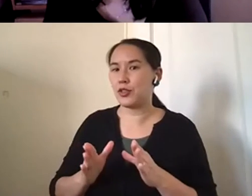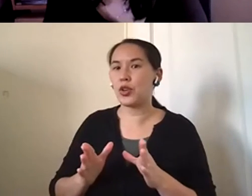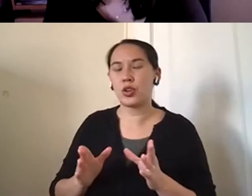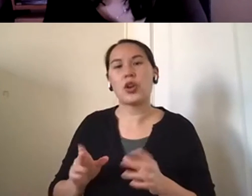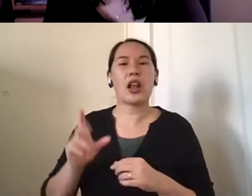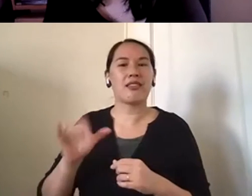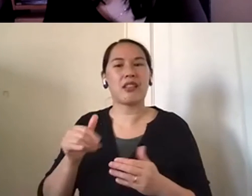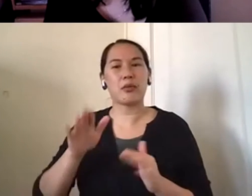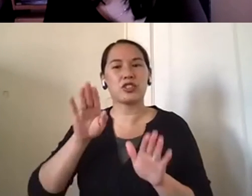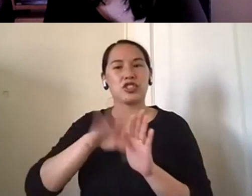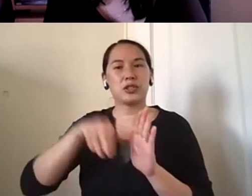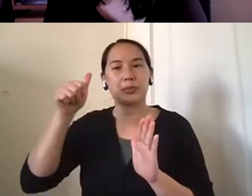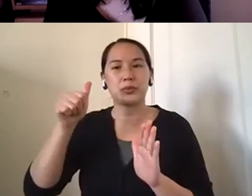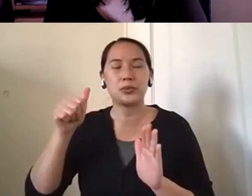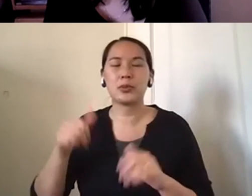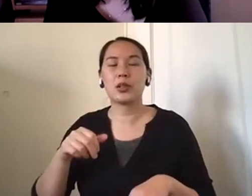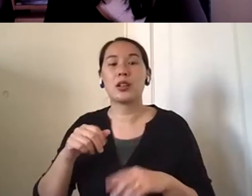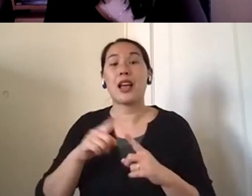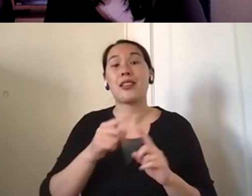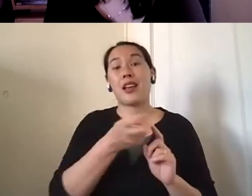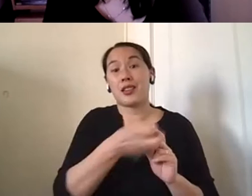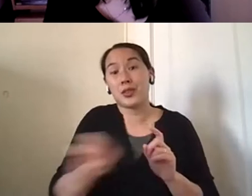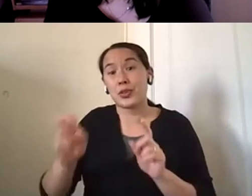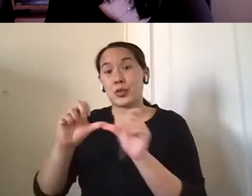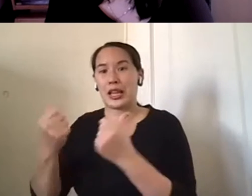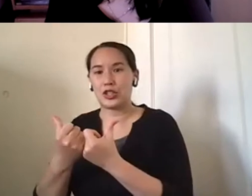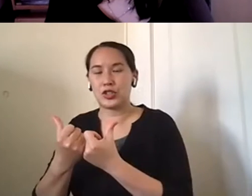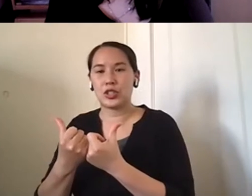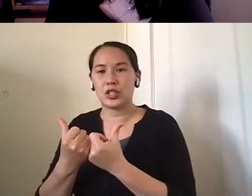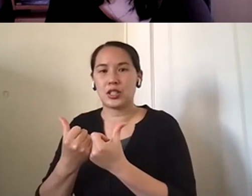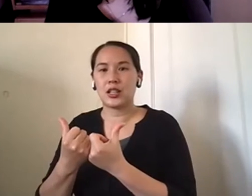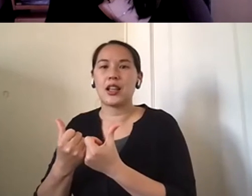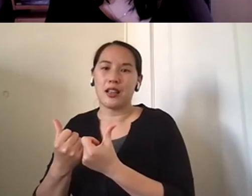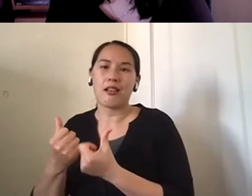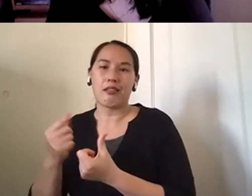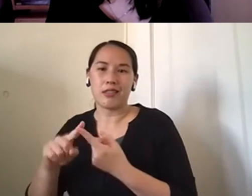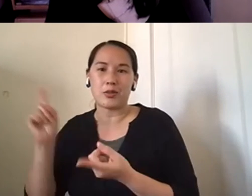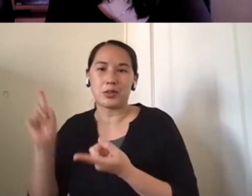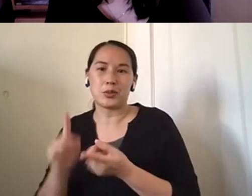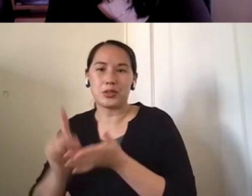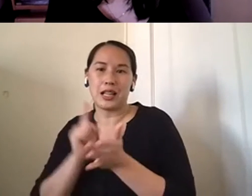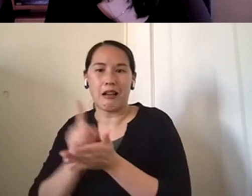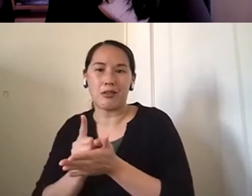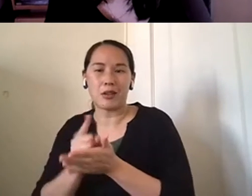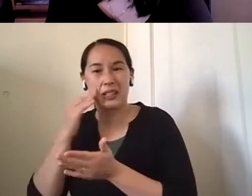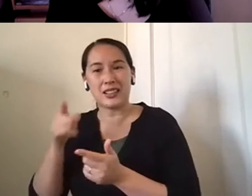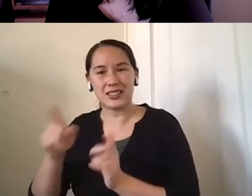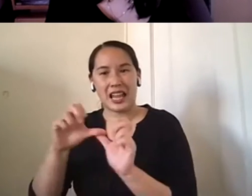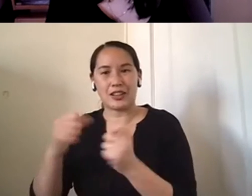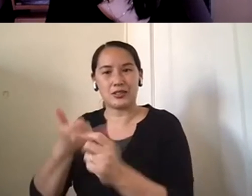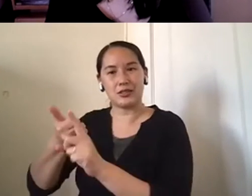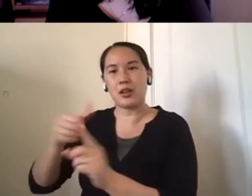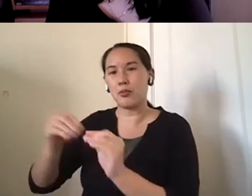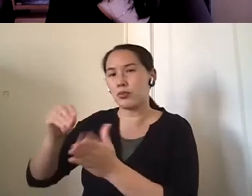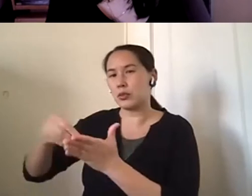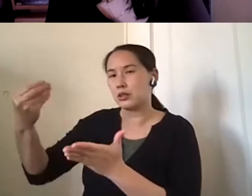option for her. And when she switched to an agency, that's when she kind of reduced the hours of care because it was more expensive. Um,